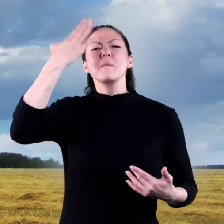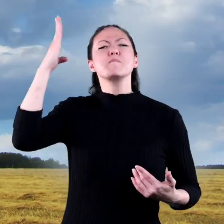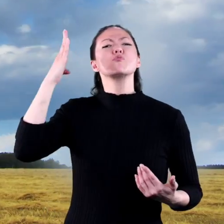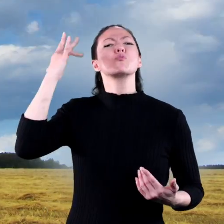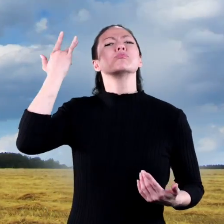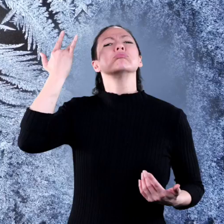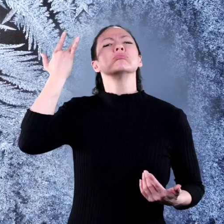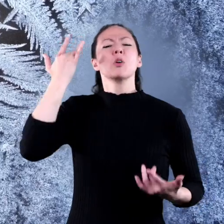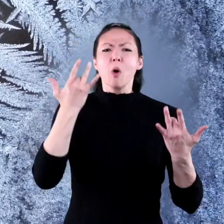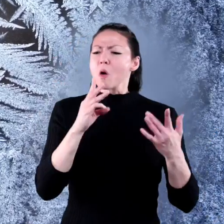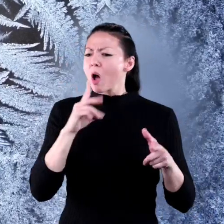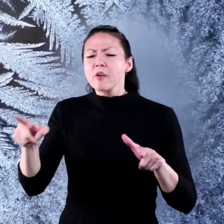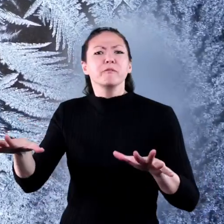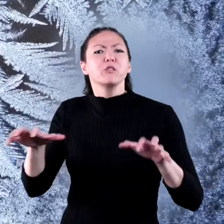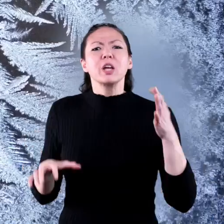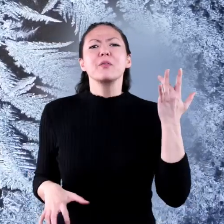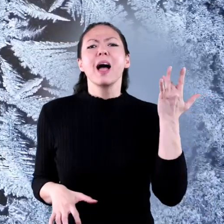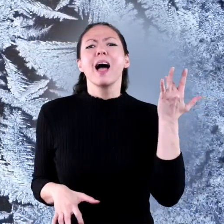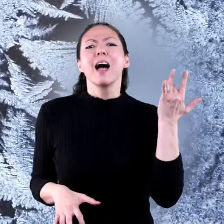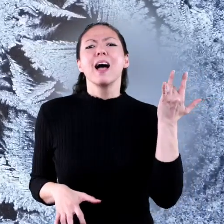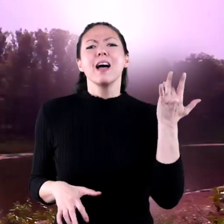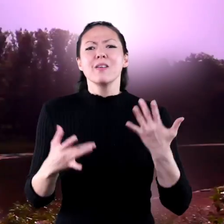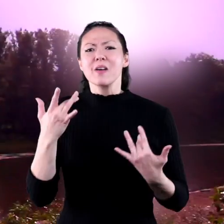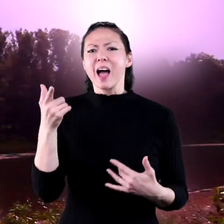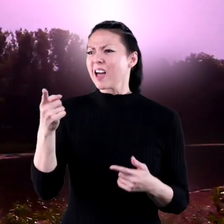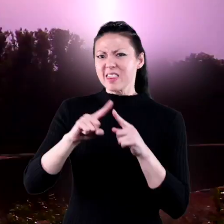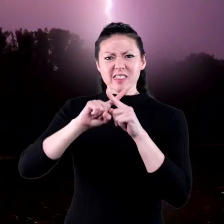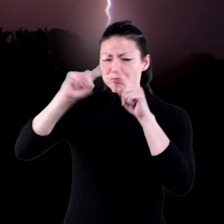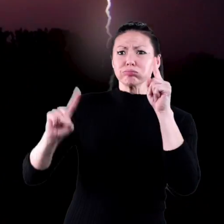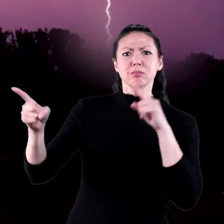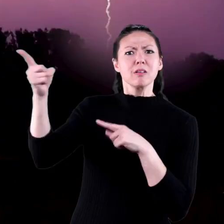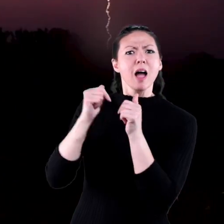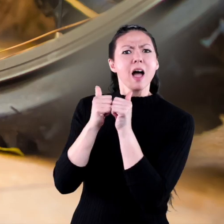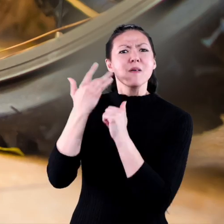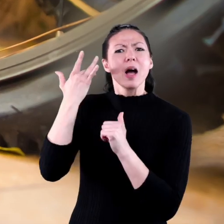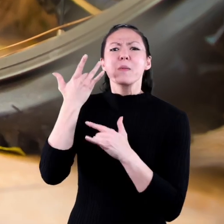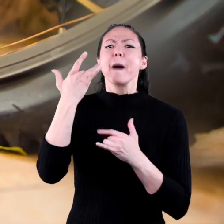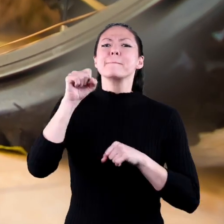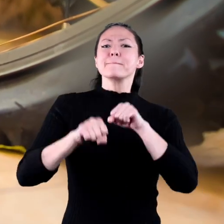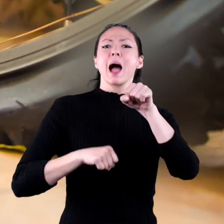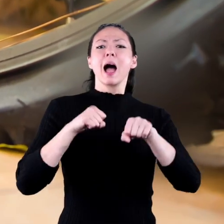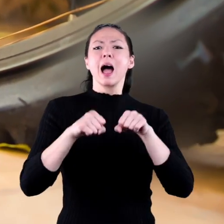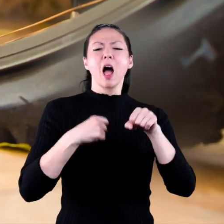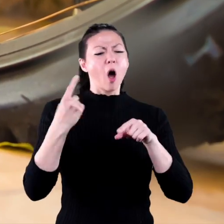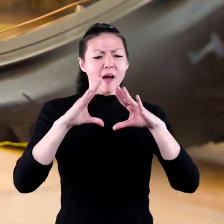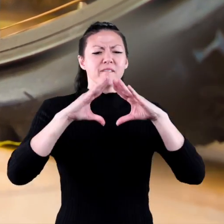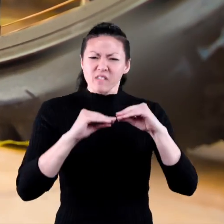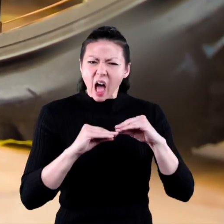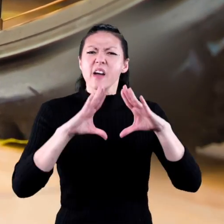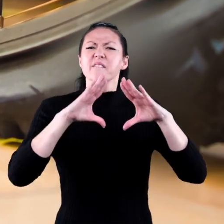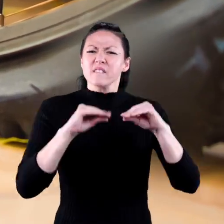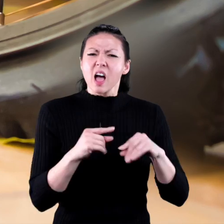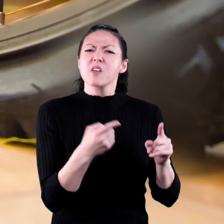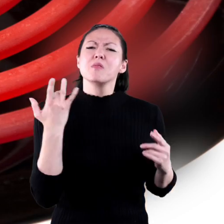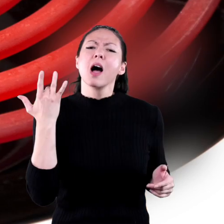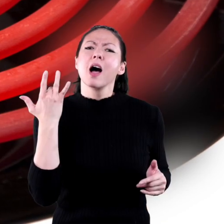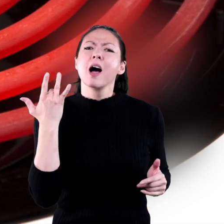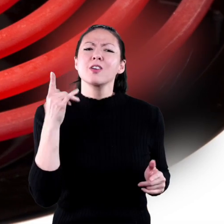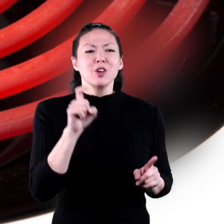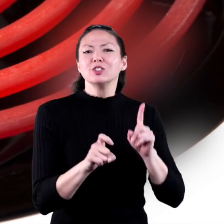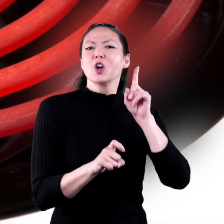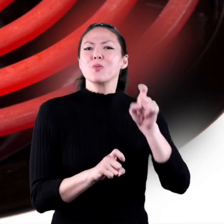sky blue? What makes water freeze? What makes lightning? Why do my bicycle tires always go flat?